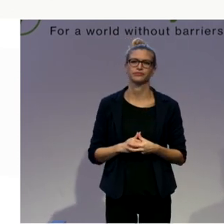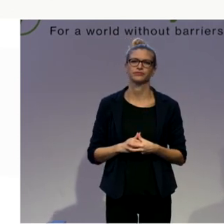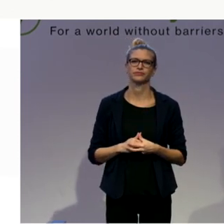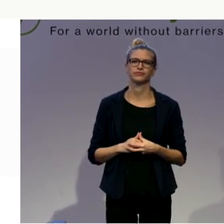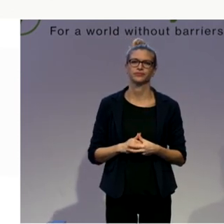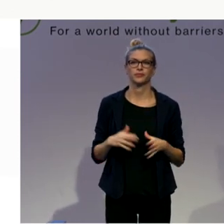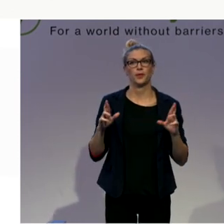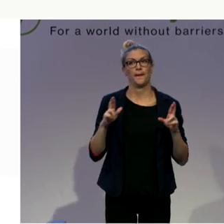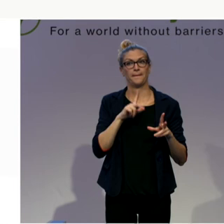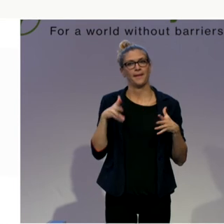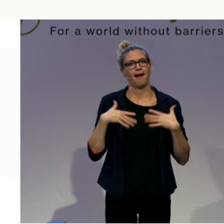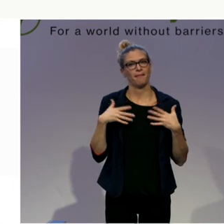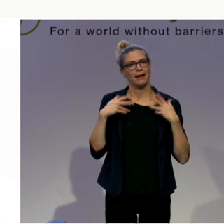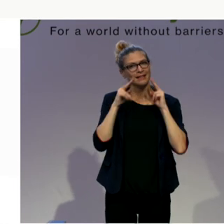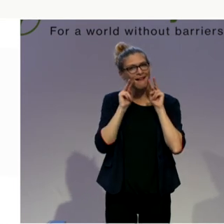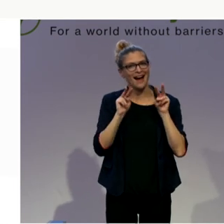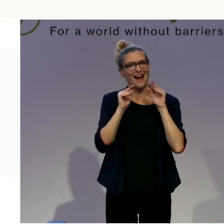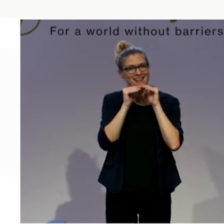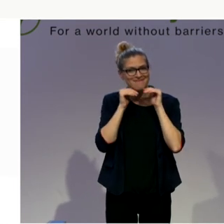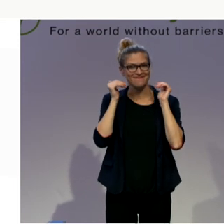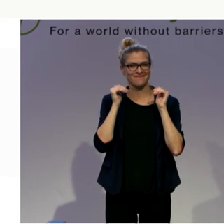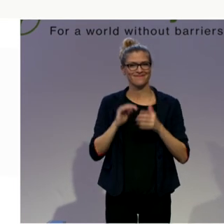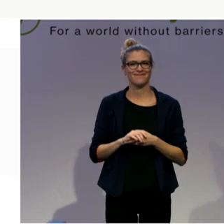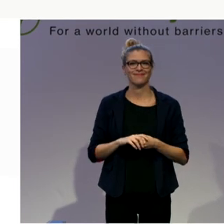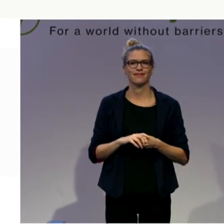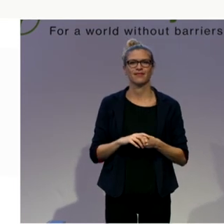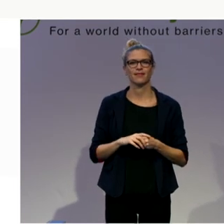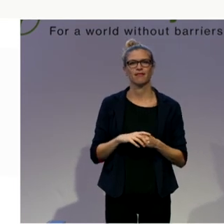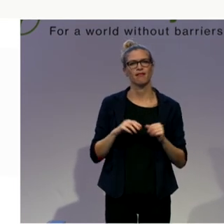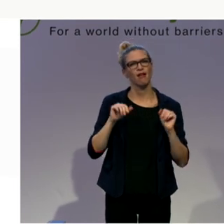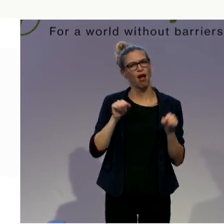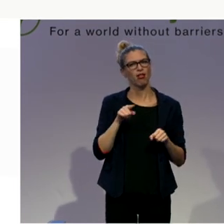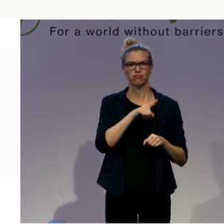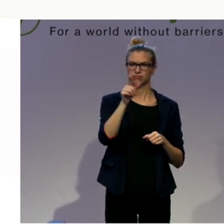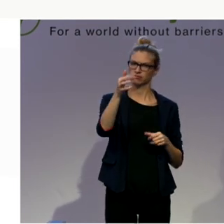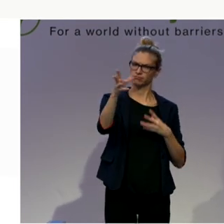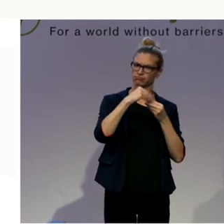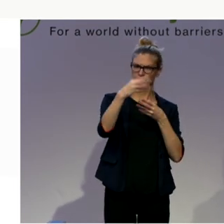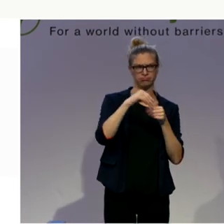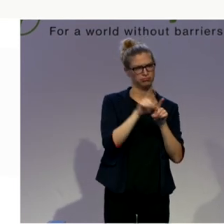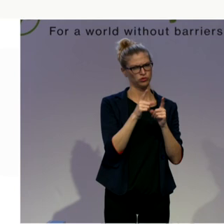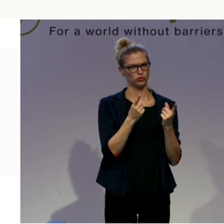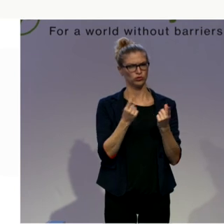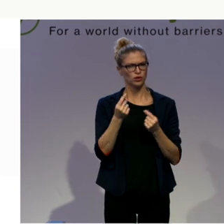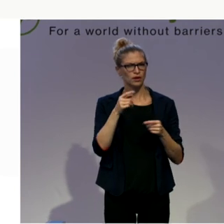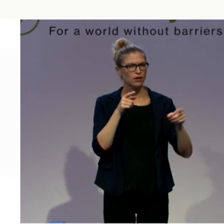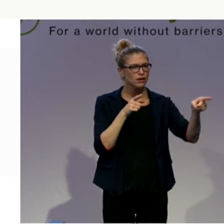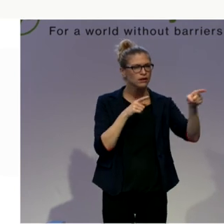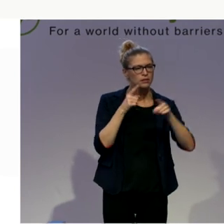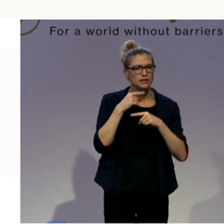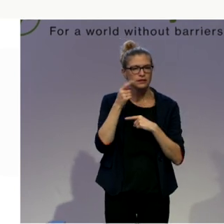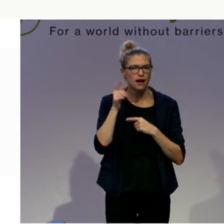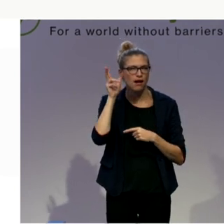You can enjoy and you can join, of course, to share and to listen their voices and their messages.